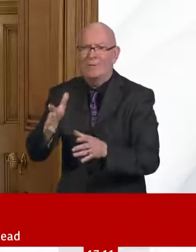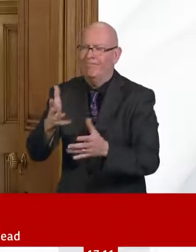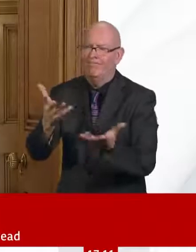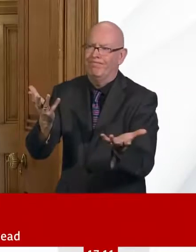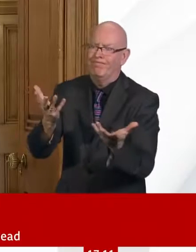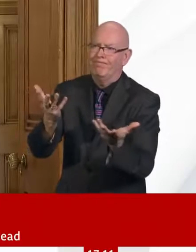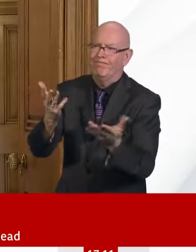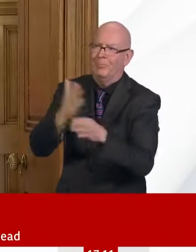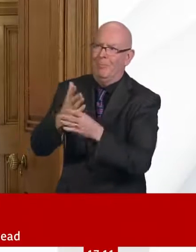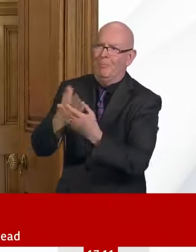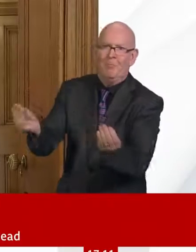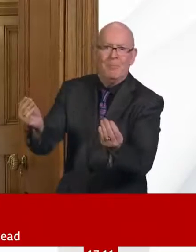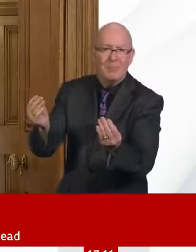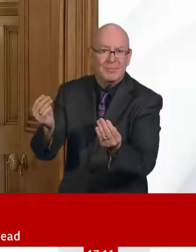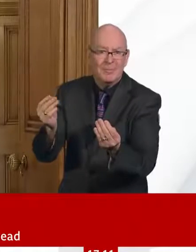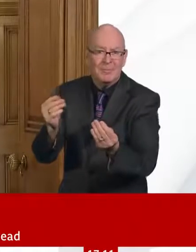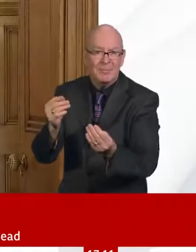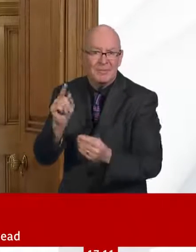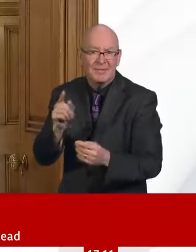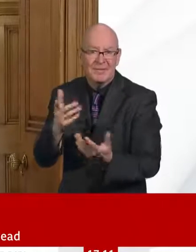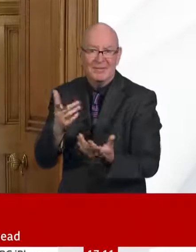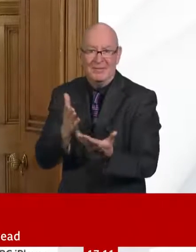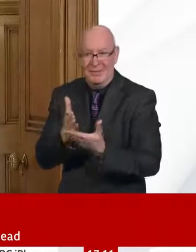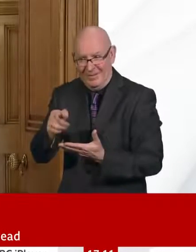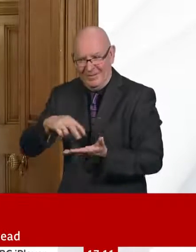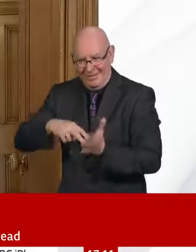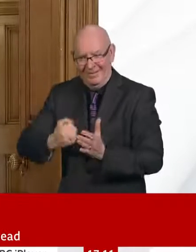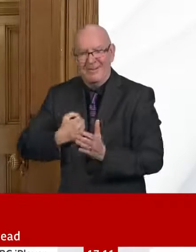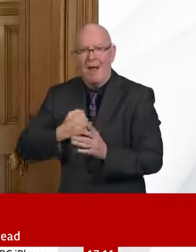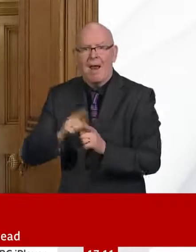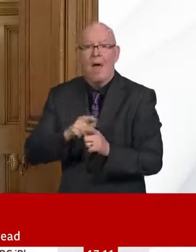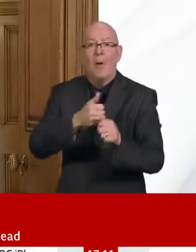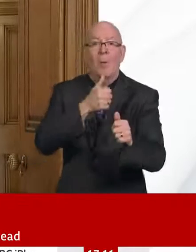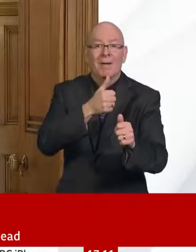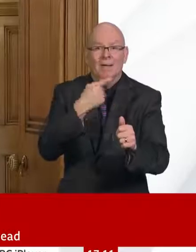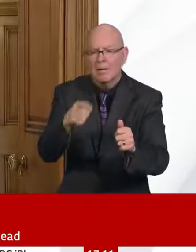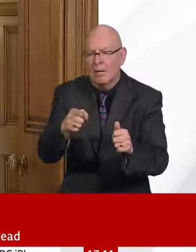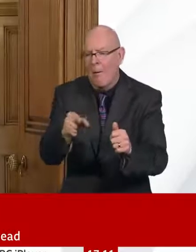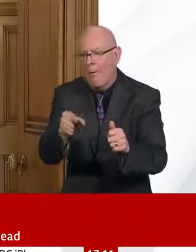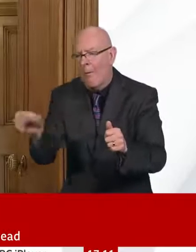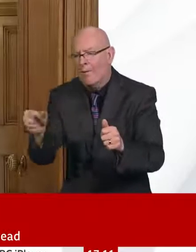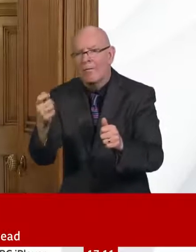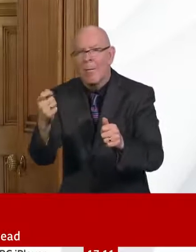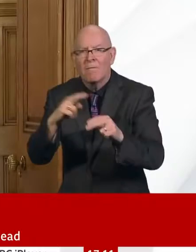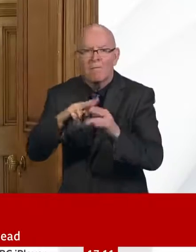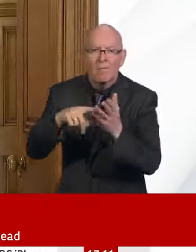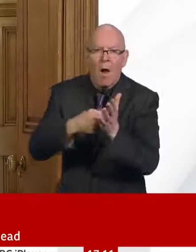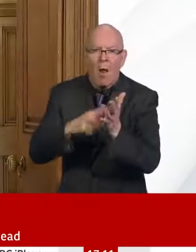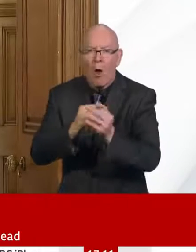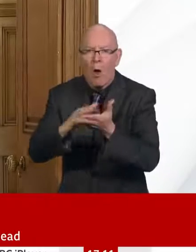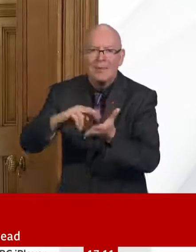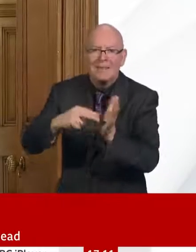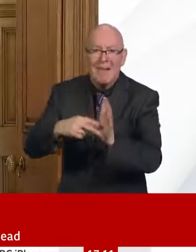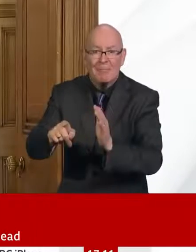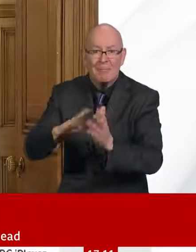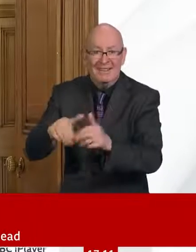do exactly as the OBR have said, bounce back. And if you look at their scenario, that is something that they talk about in there. So, you know, yes, it will